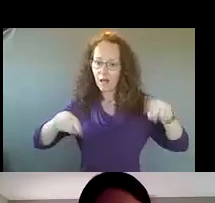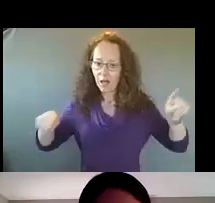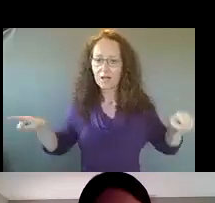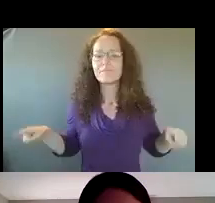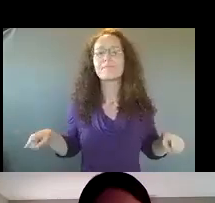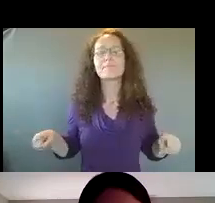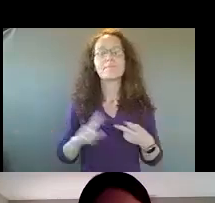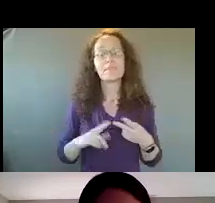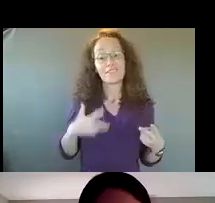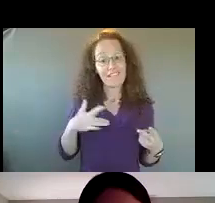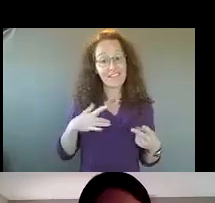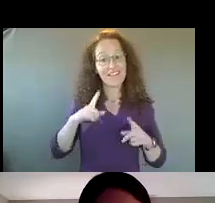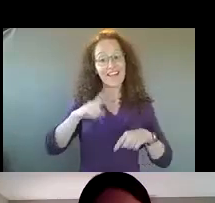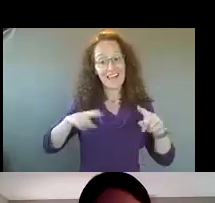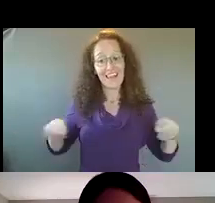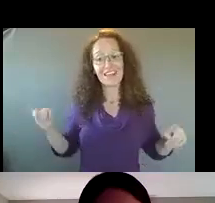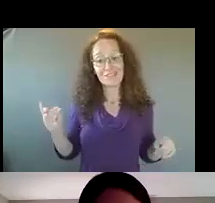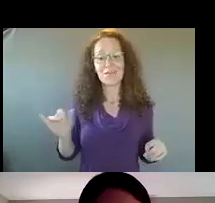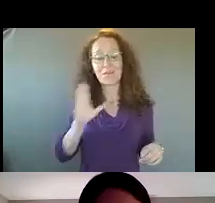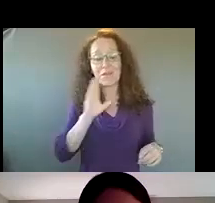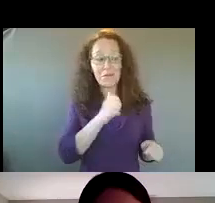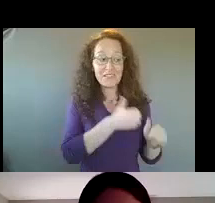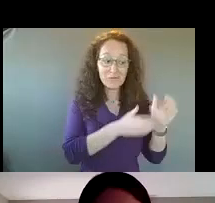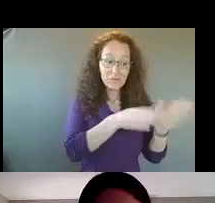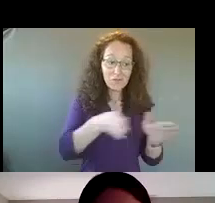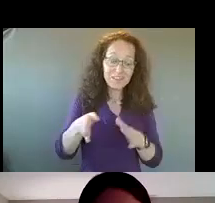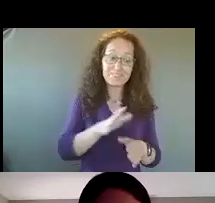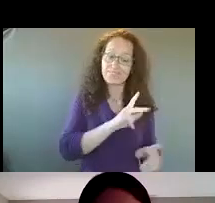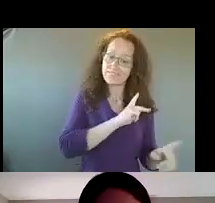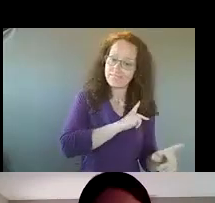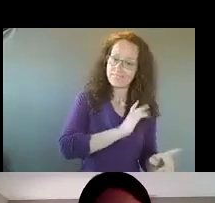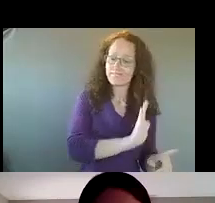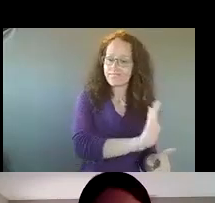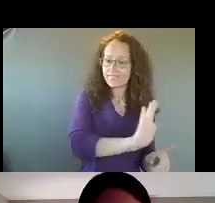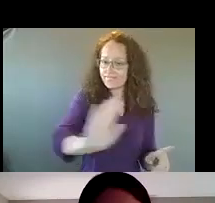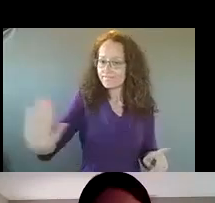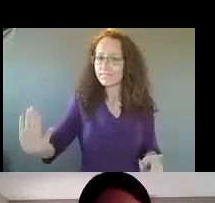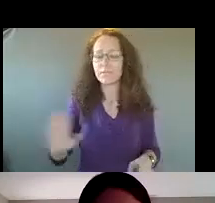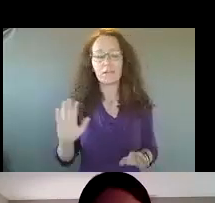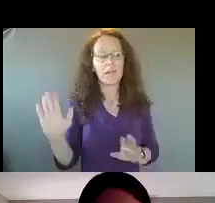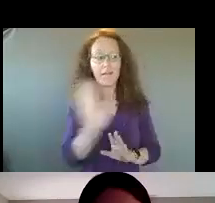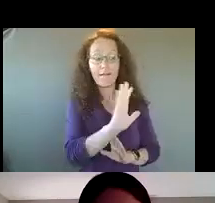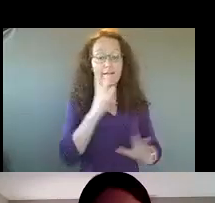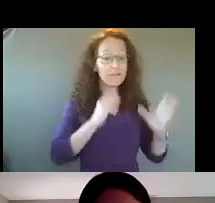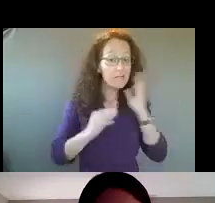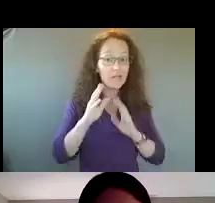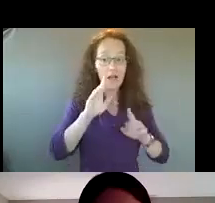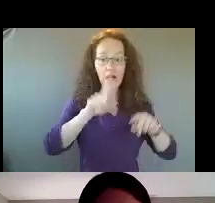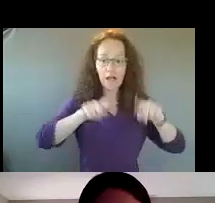um, about this and that it is very, very personal for people. Um, and everyone's experiences are different. Um,